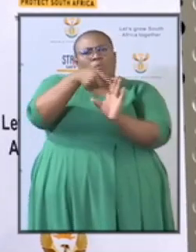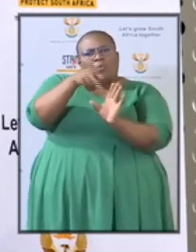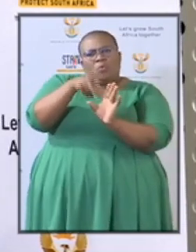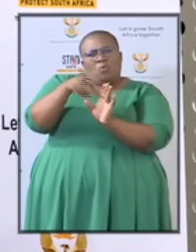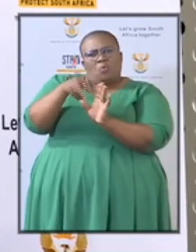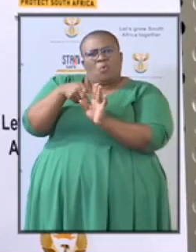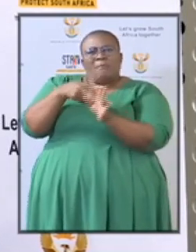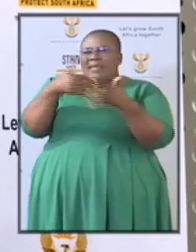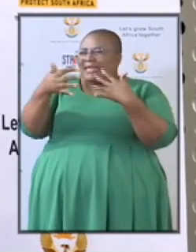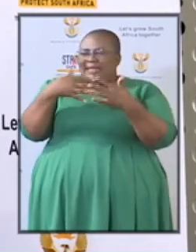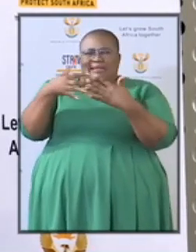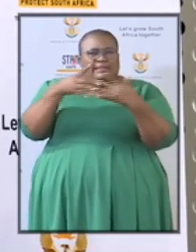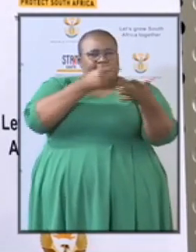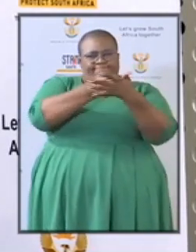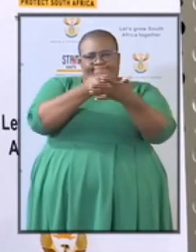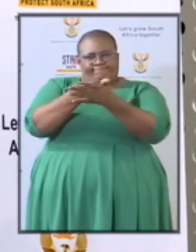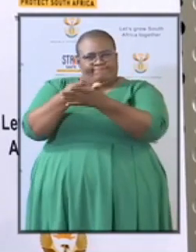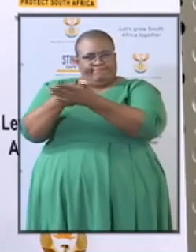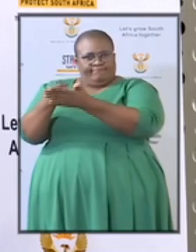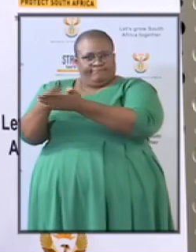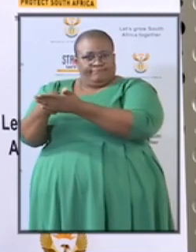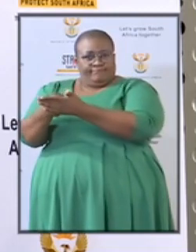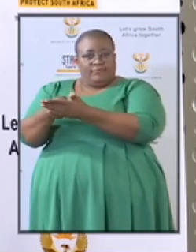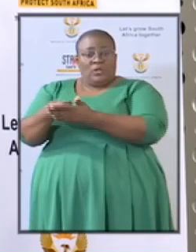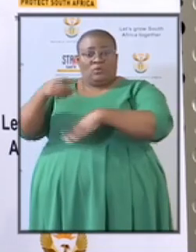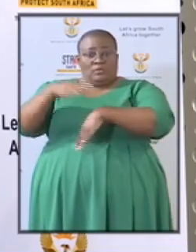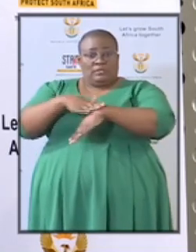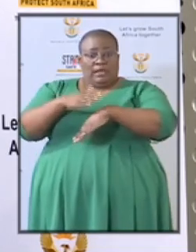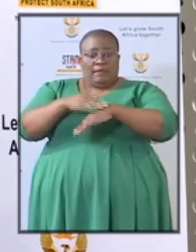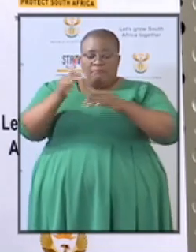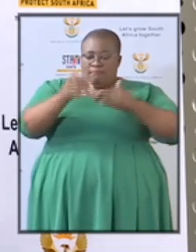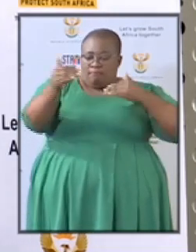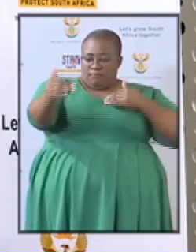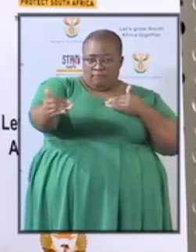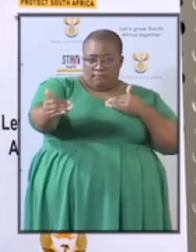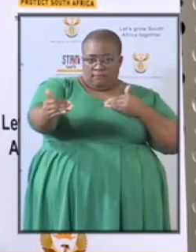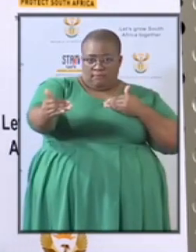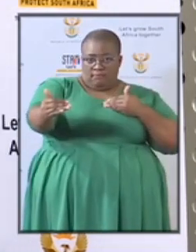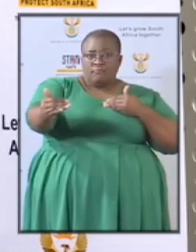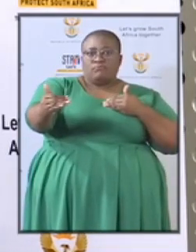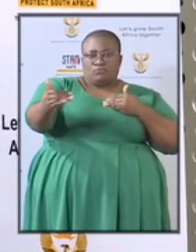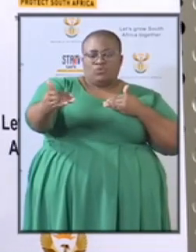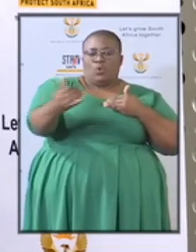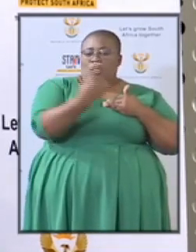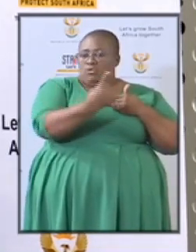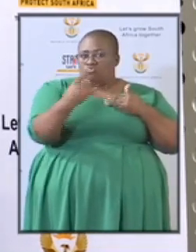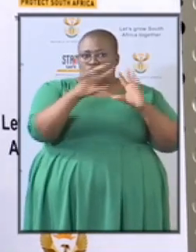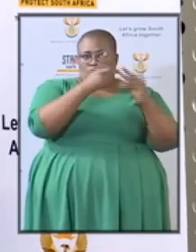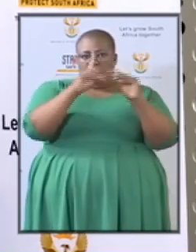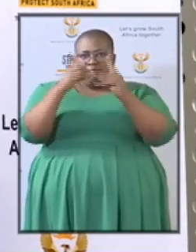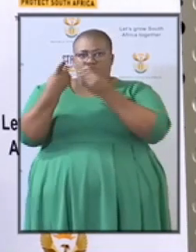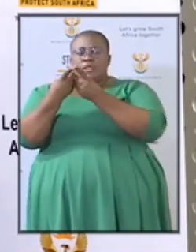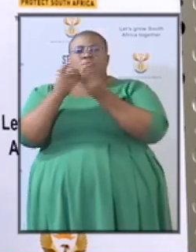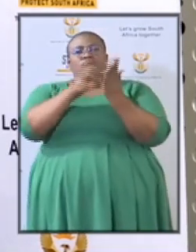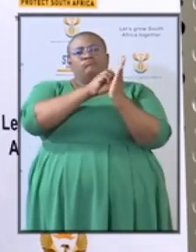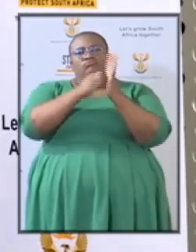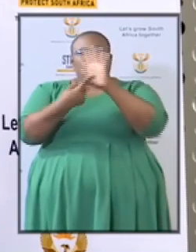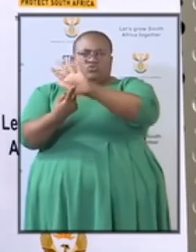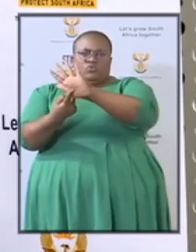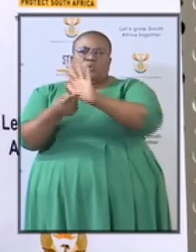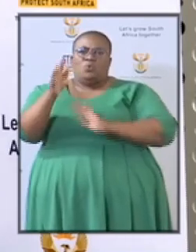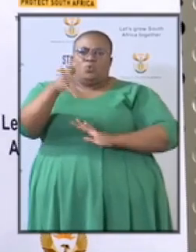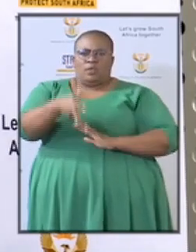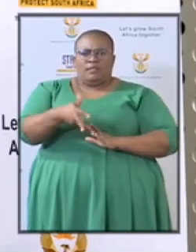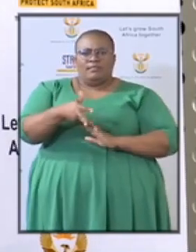And that is the first step of accountability,